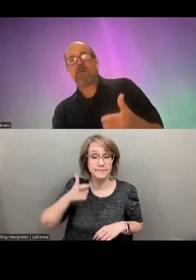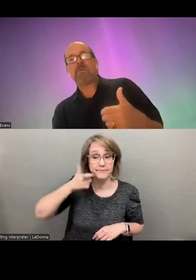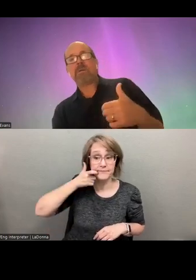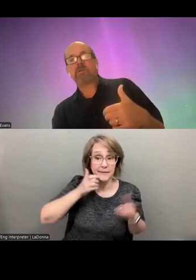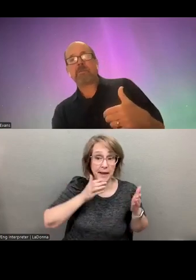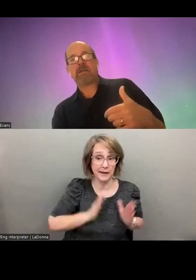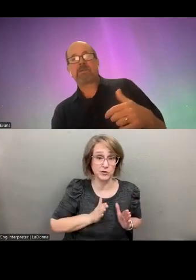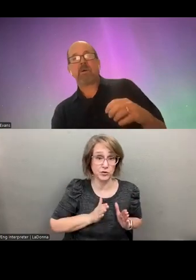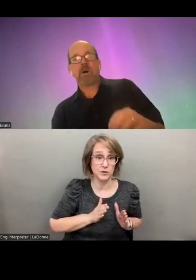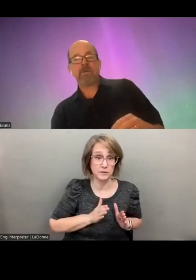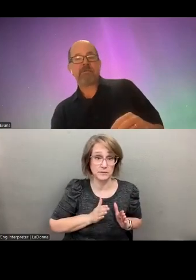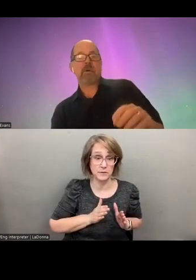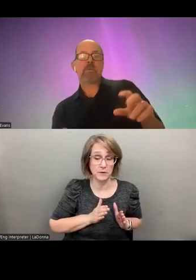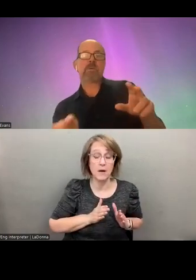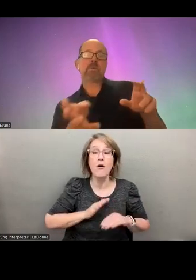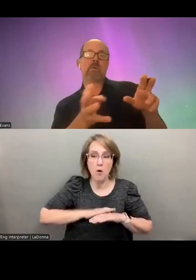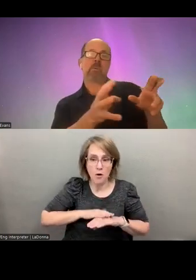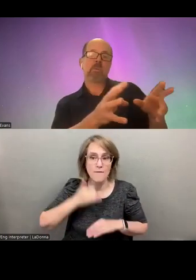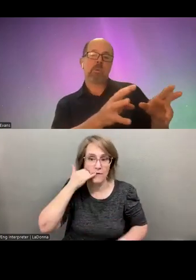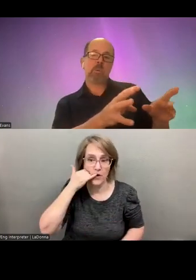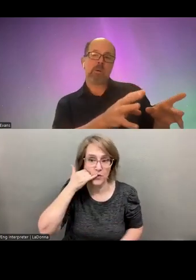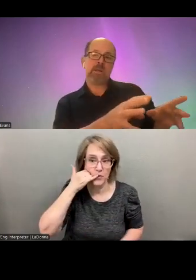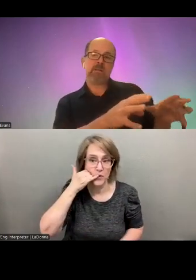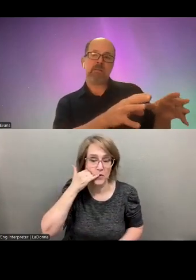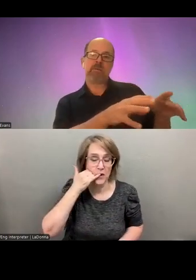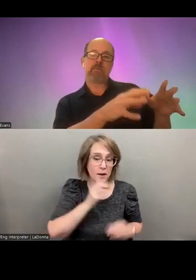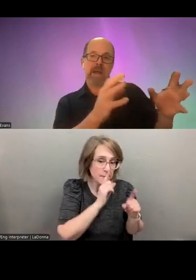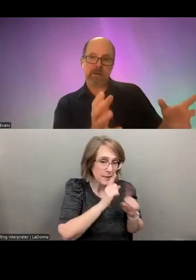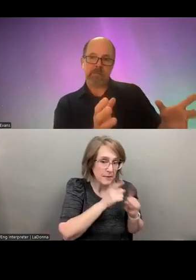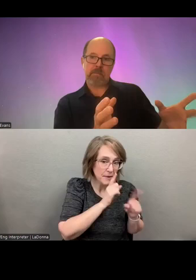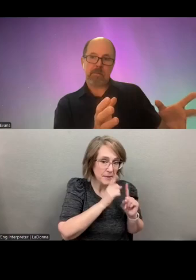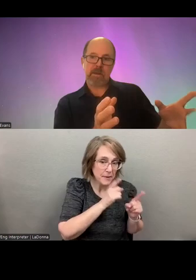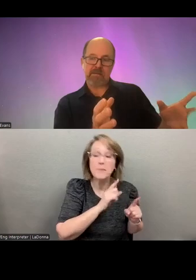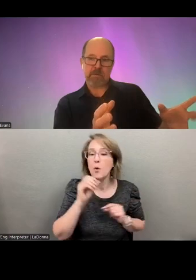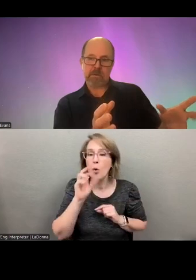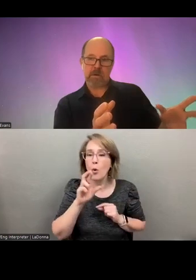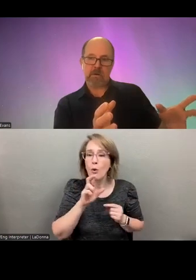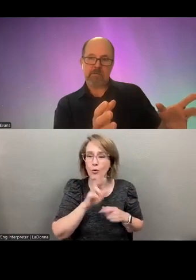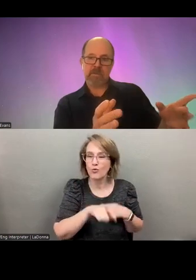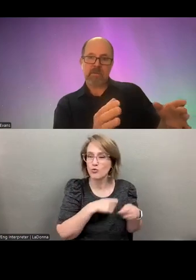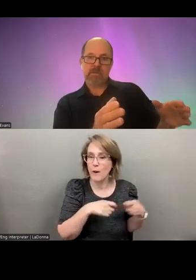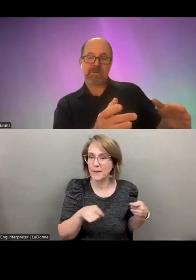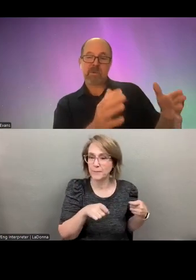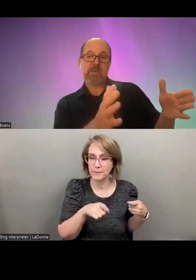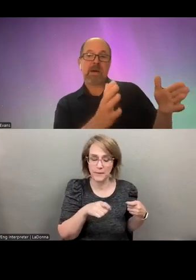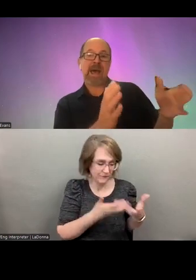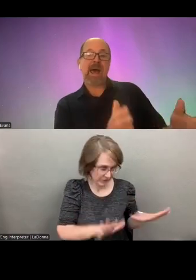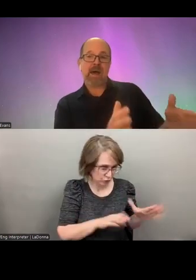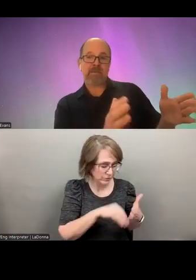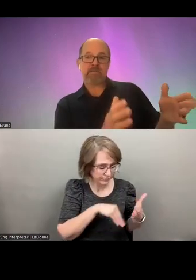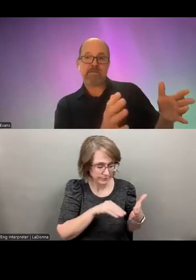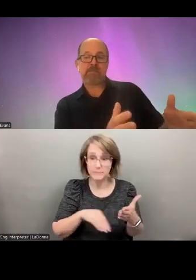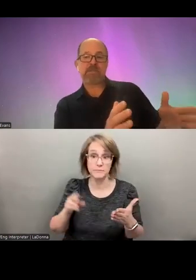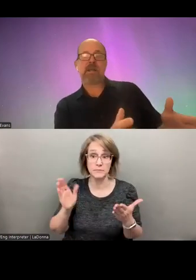agent time is spent on the phone or, or in the wrap up after a call. So that's only